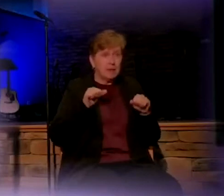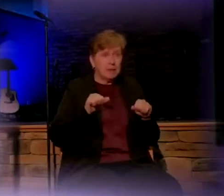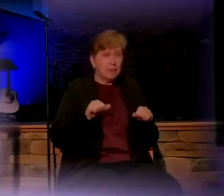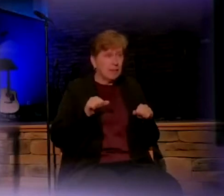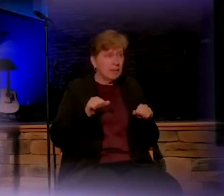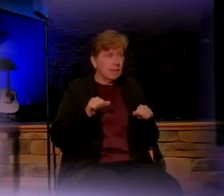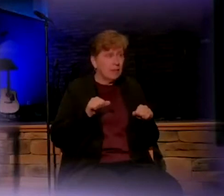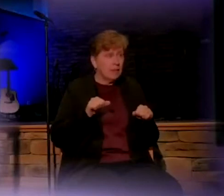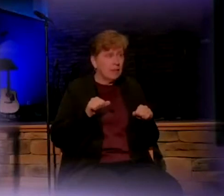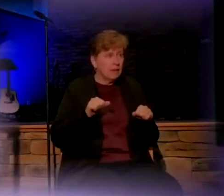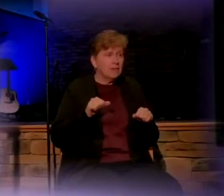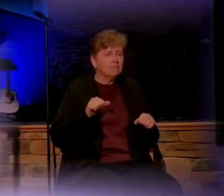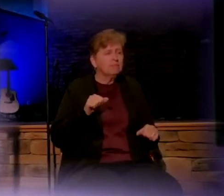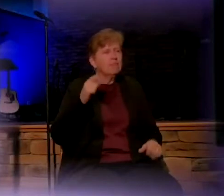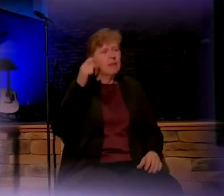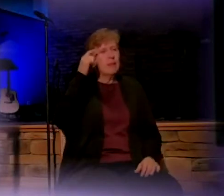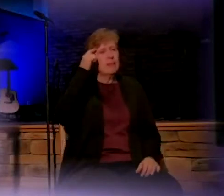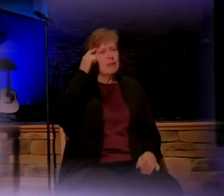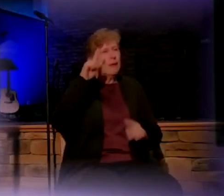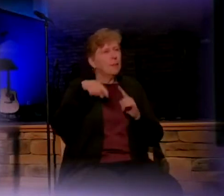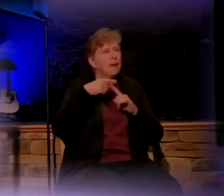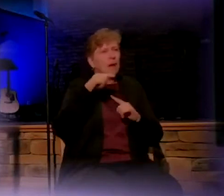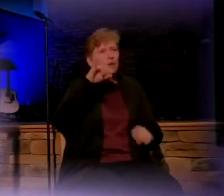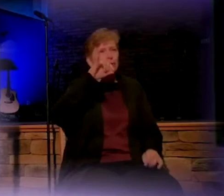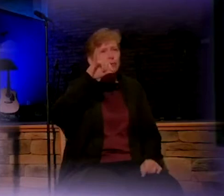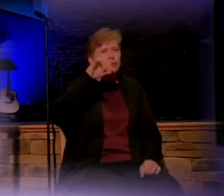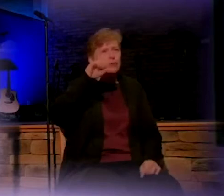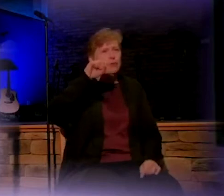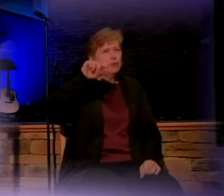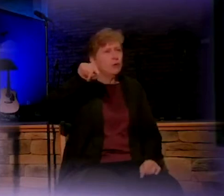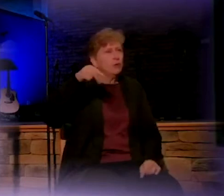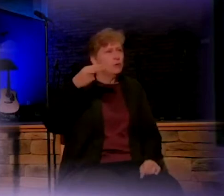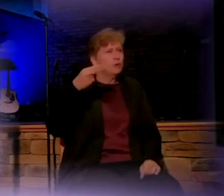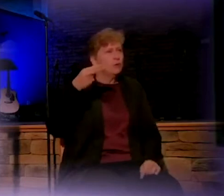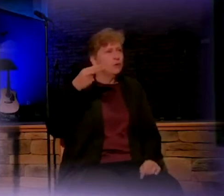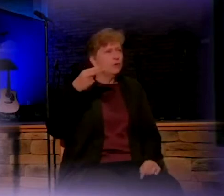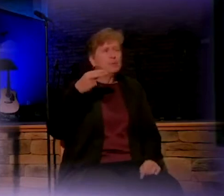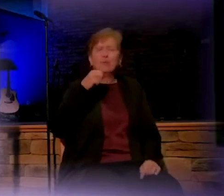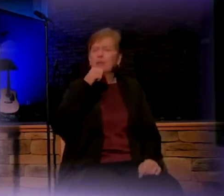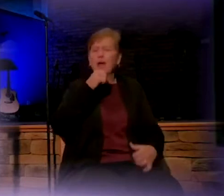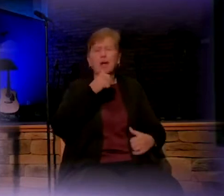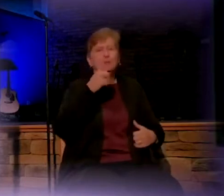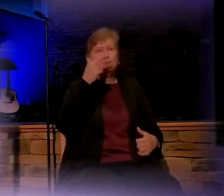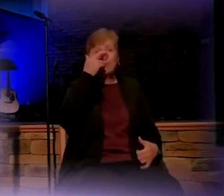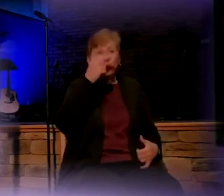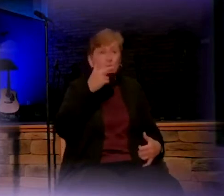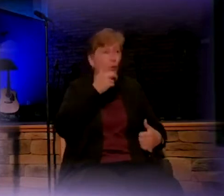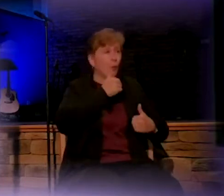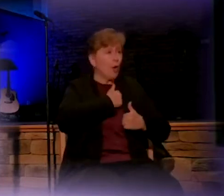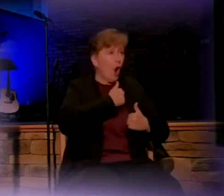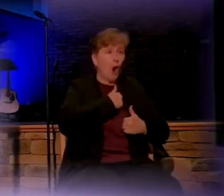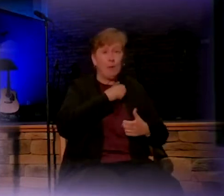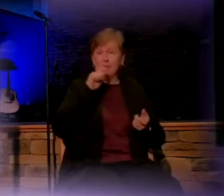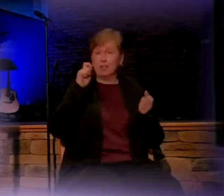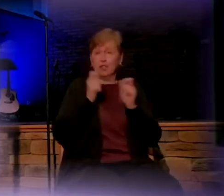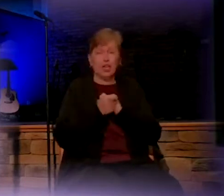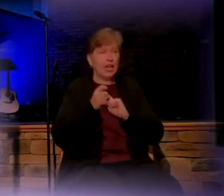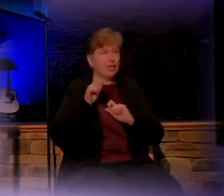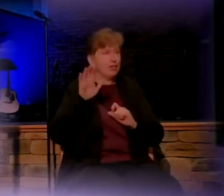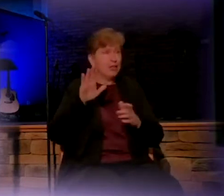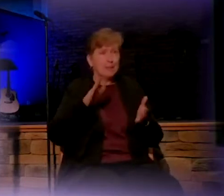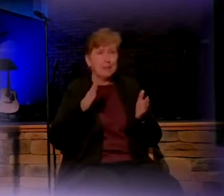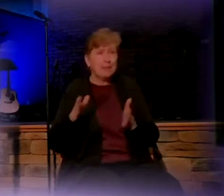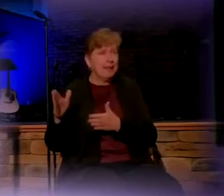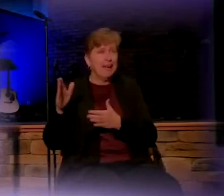Just think of poor Joseph. It wasn't a Roman army or a war that changed his plans and crushed his dreams.